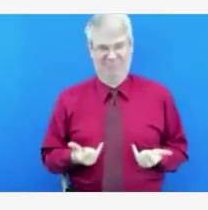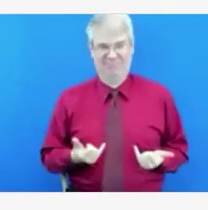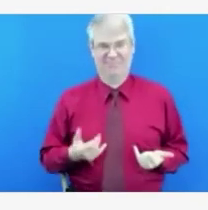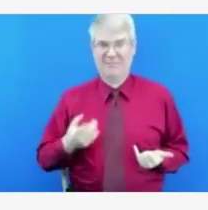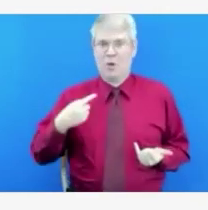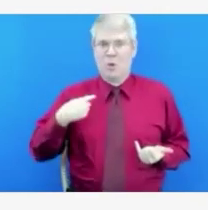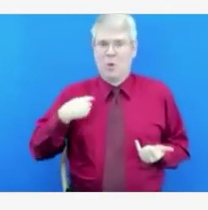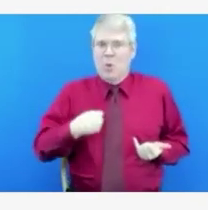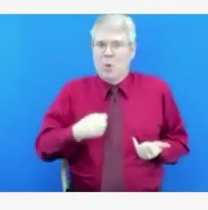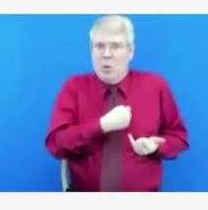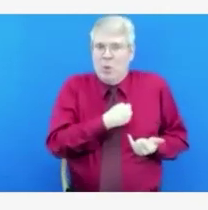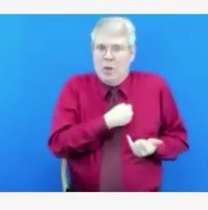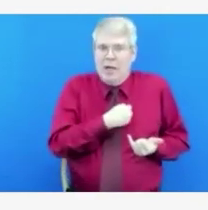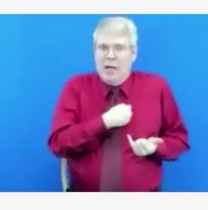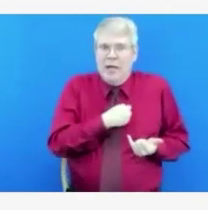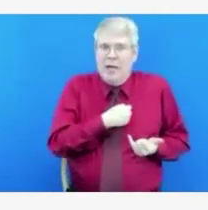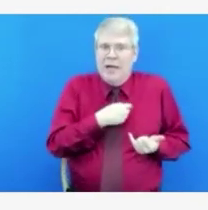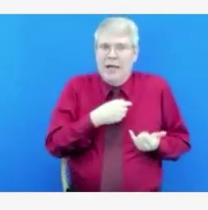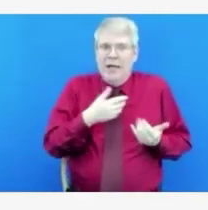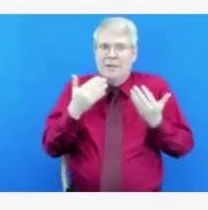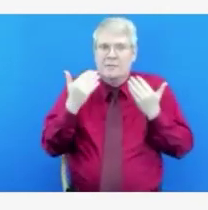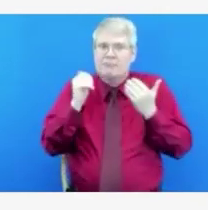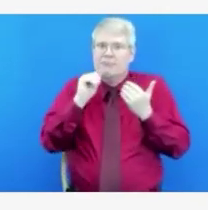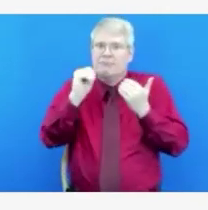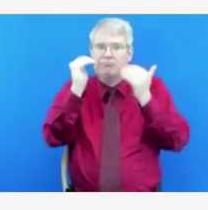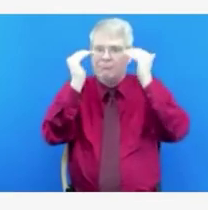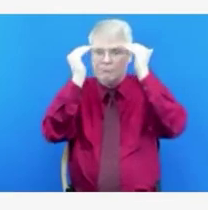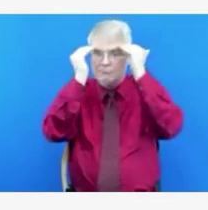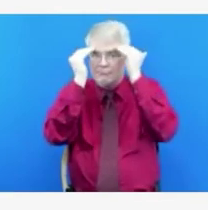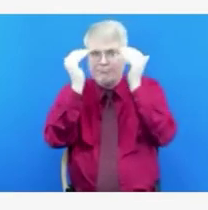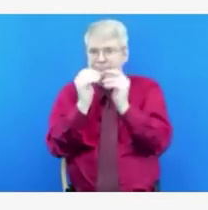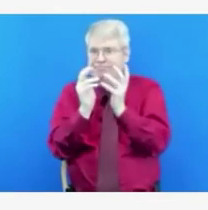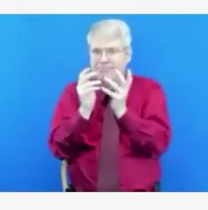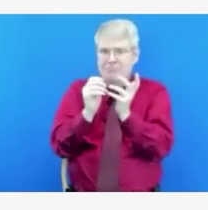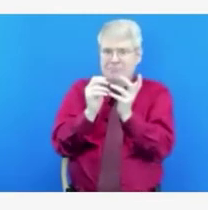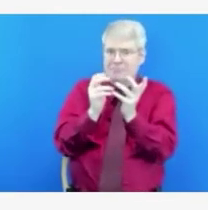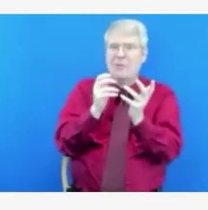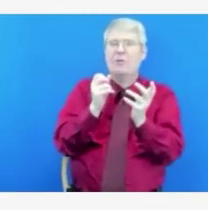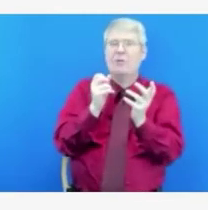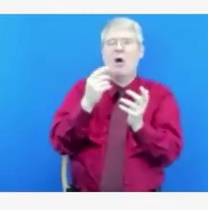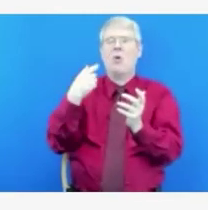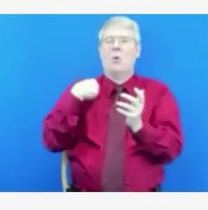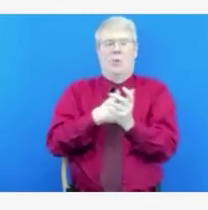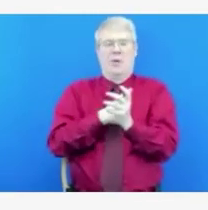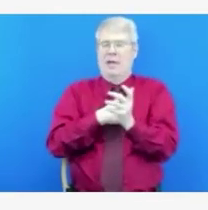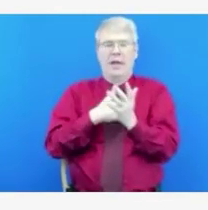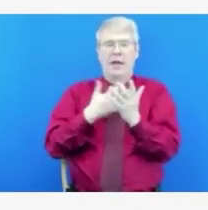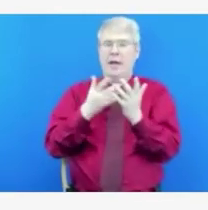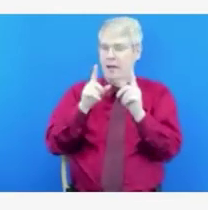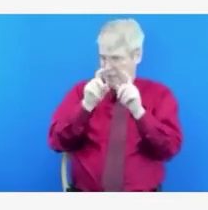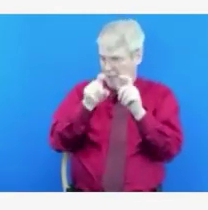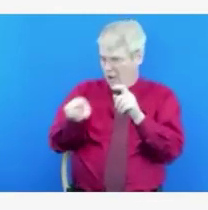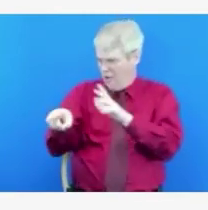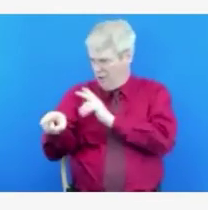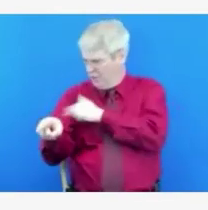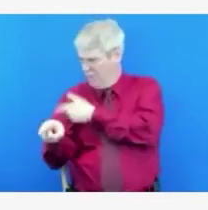Several hospitals on their own indicated when they reached that point in St. Alice is one of those, for example. But we have many